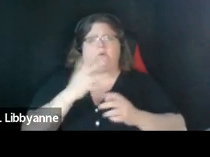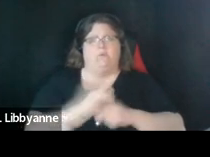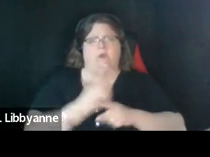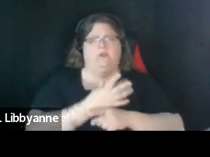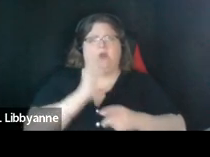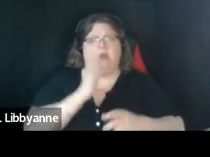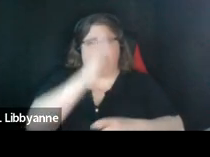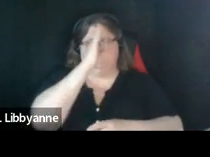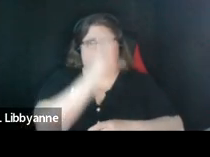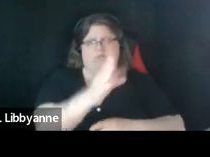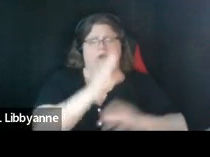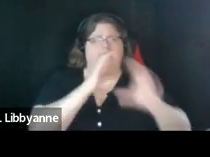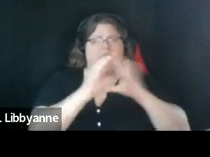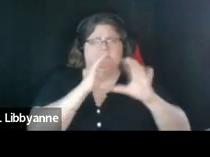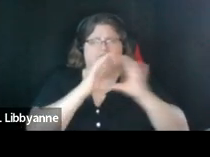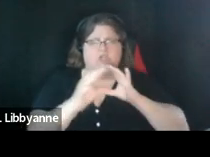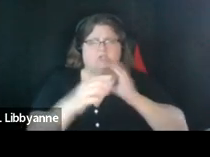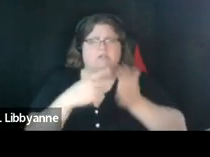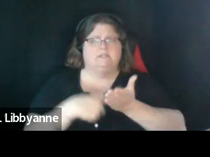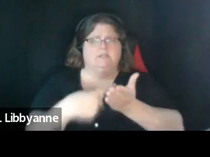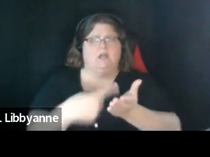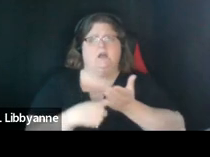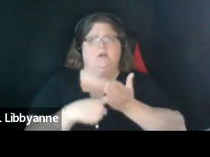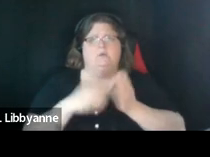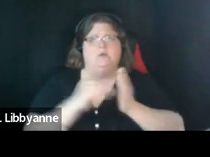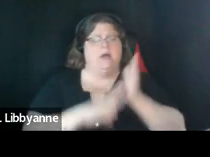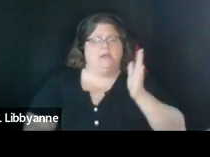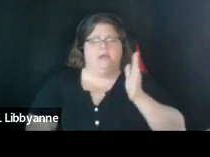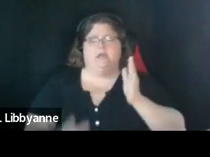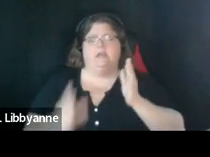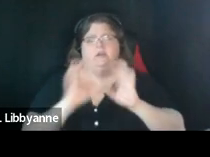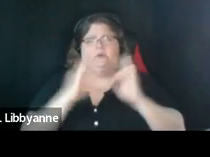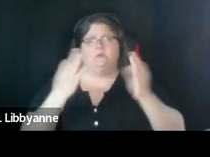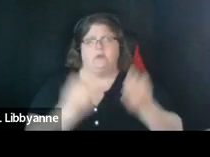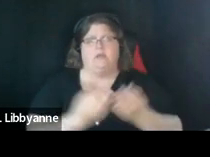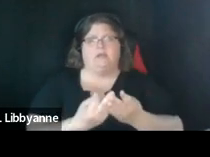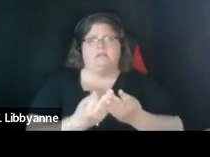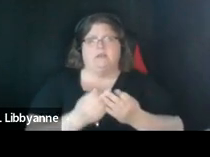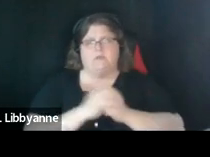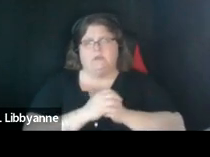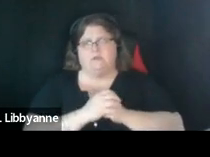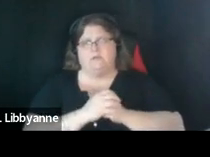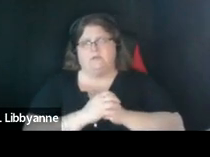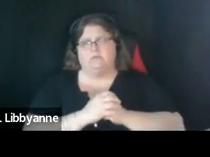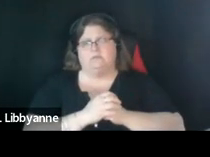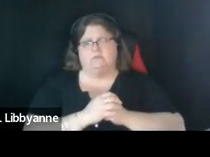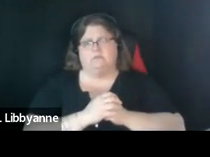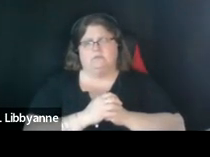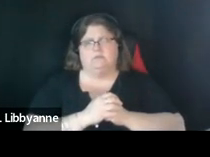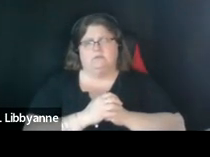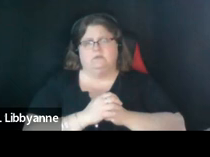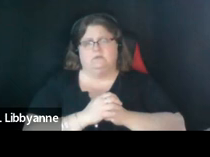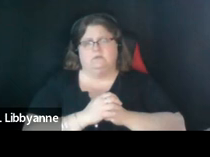dialogue with students and families um i thought that was absolutely powerful um so this